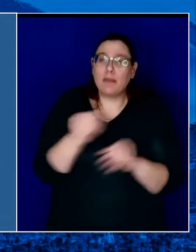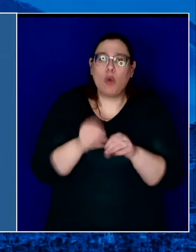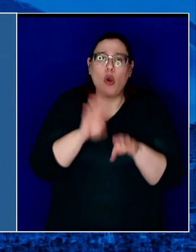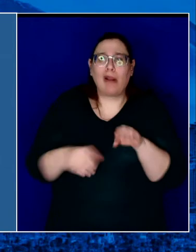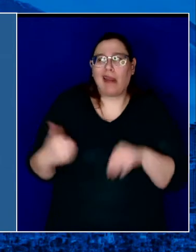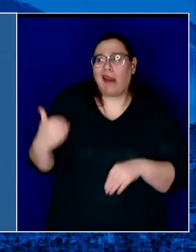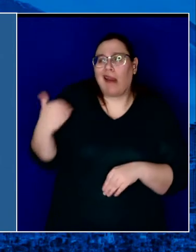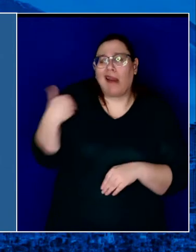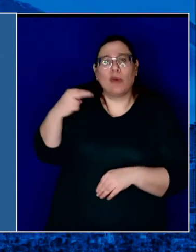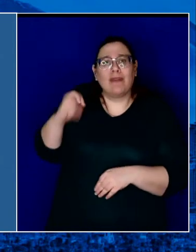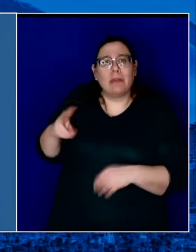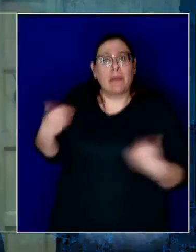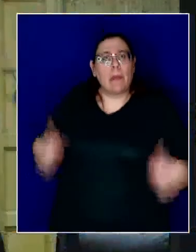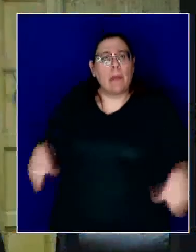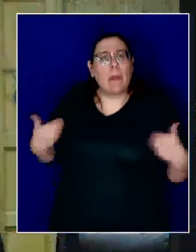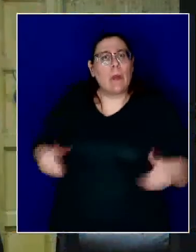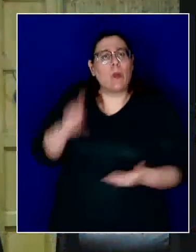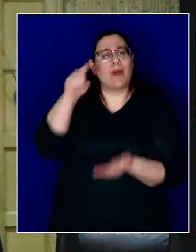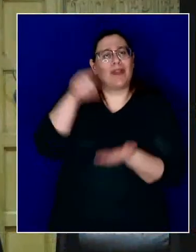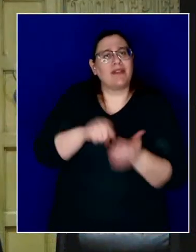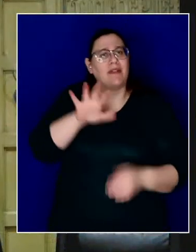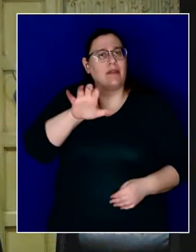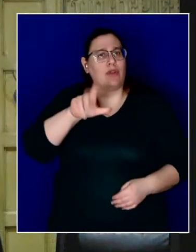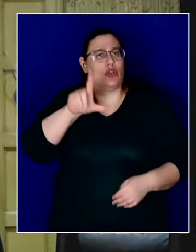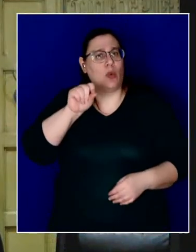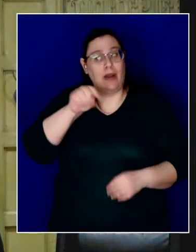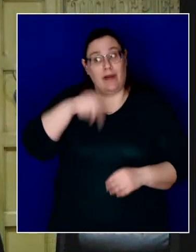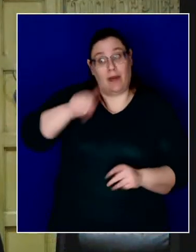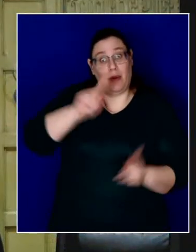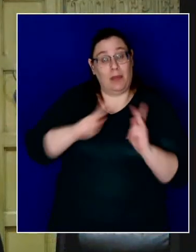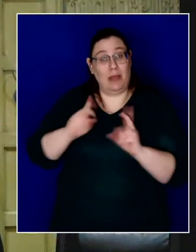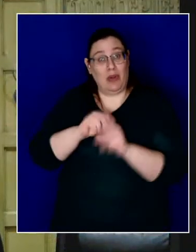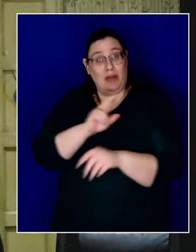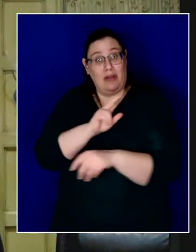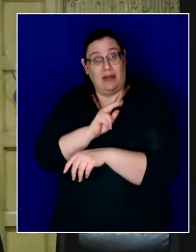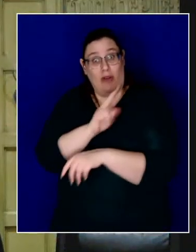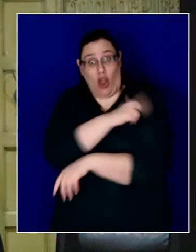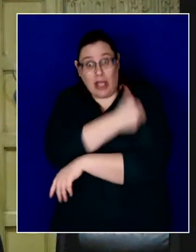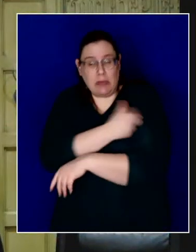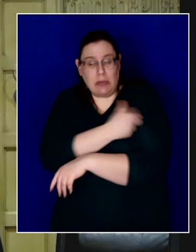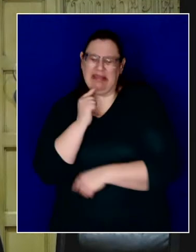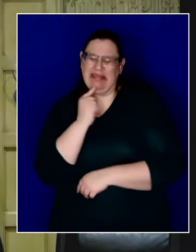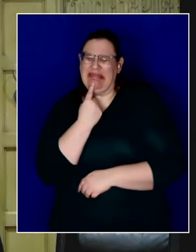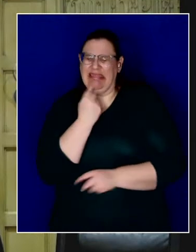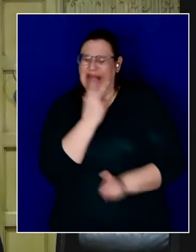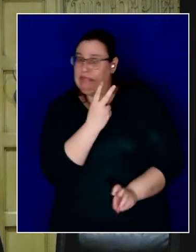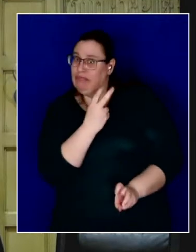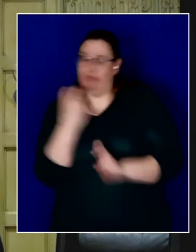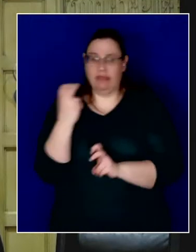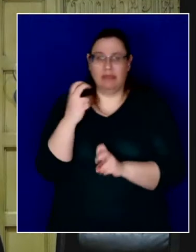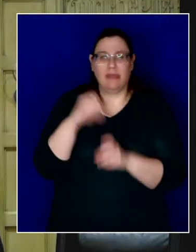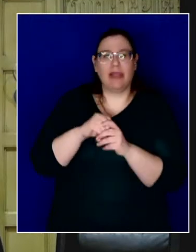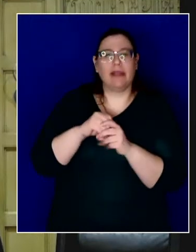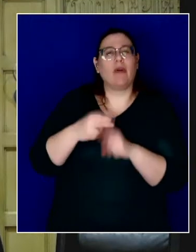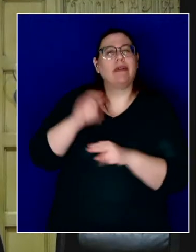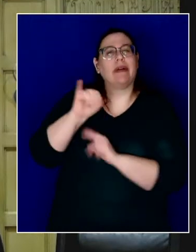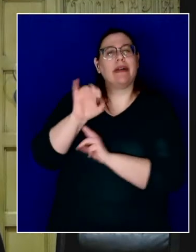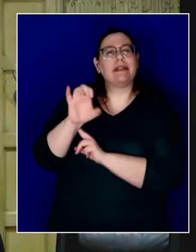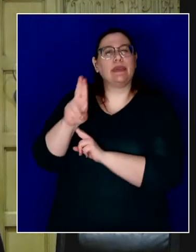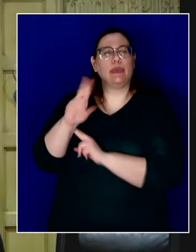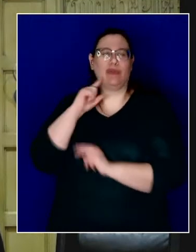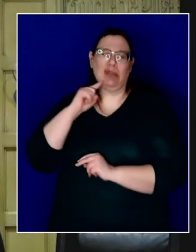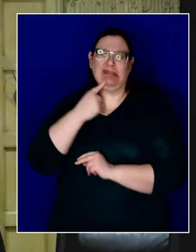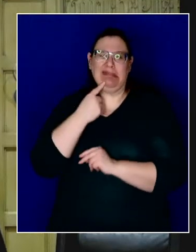1,520 of those patients are severely sick and are in our intensive care unit beds,